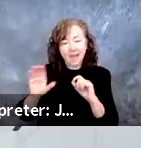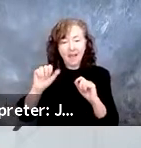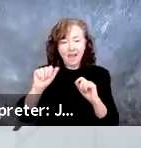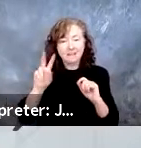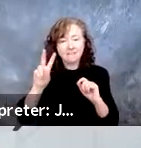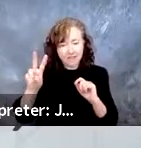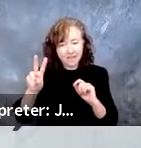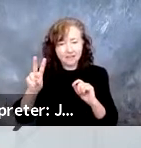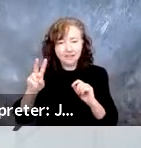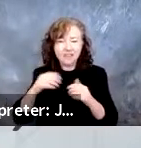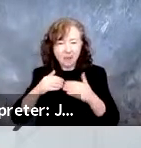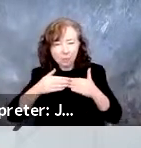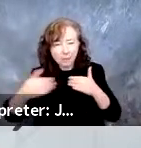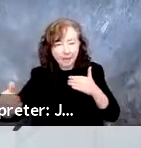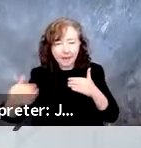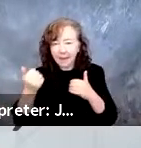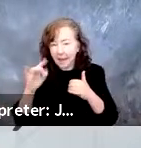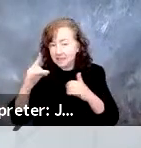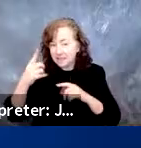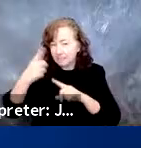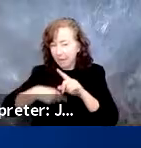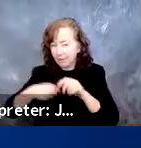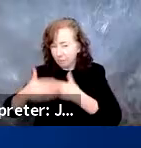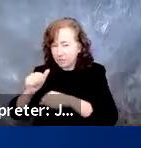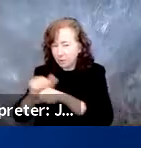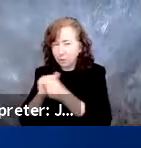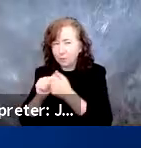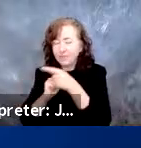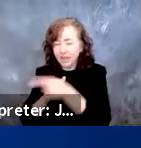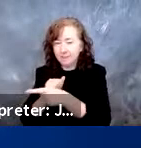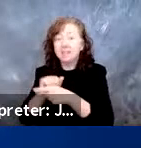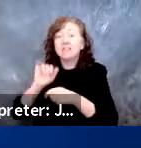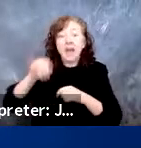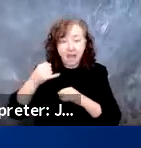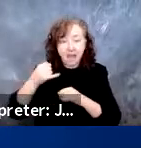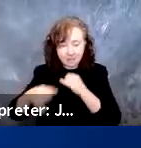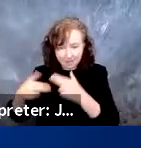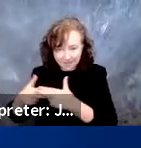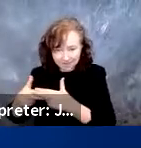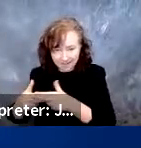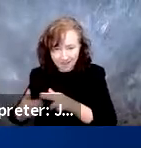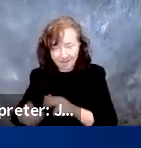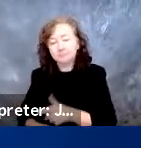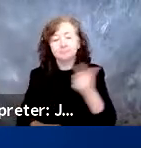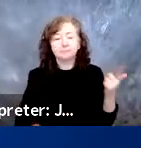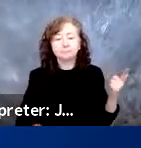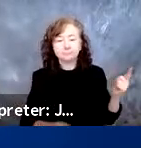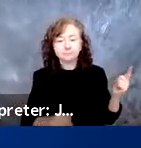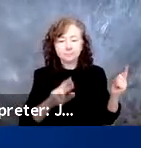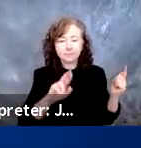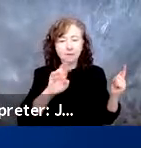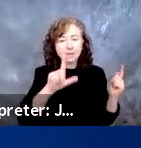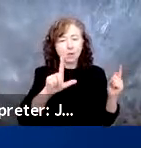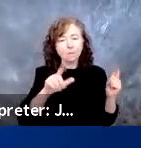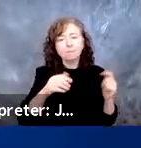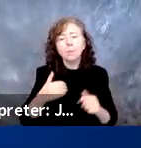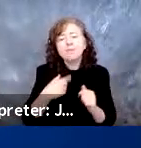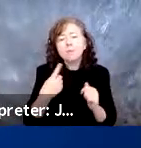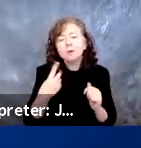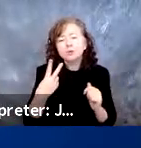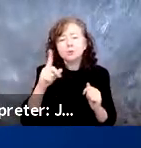months. Now that's my last slide, I think. Thank you very much for that presentation, Kevin. We had a couple of questions coming for you.